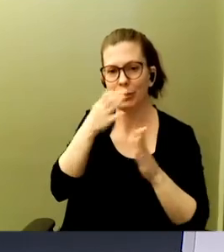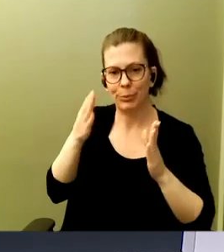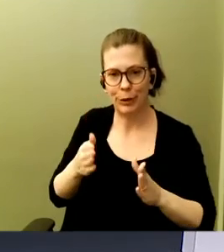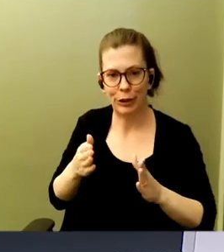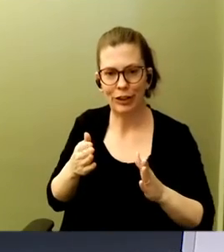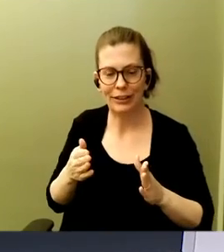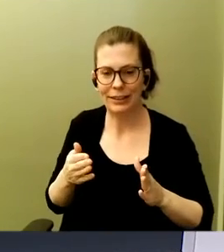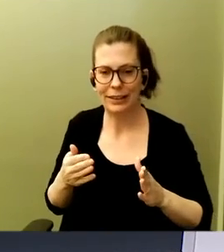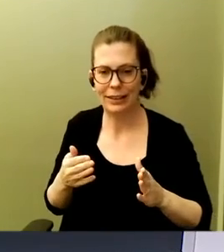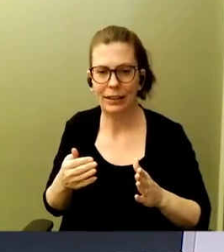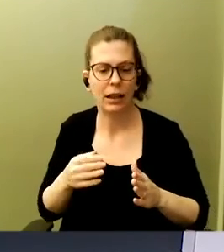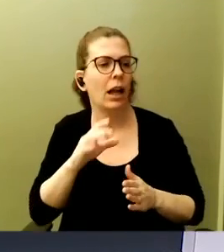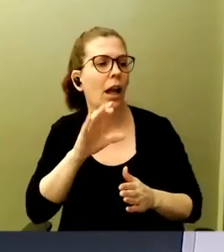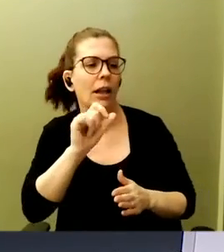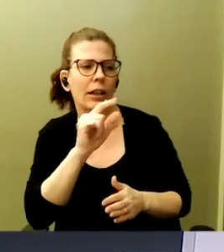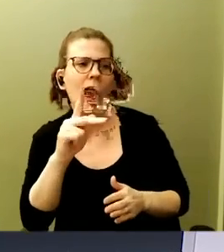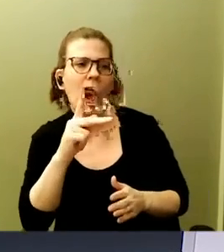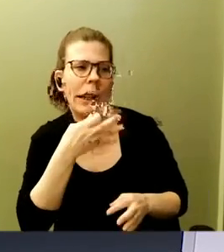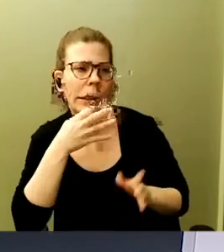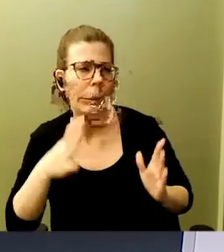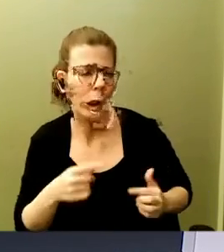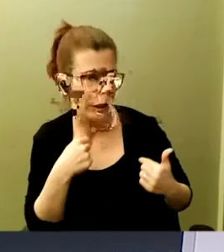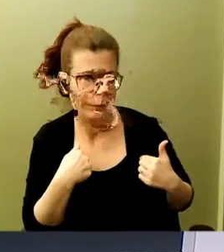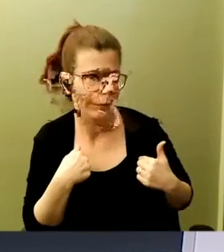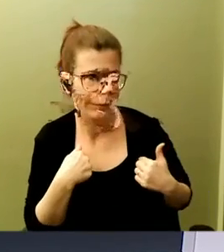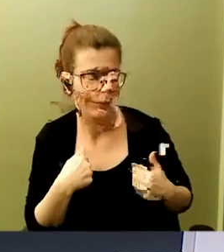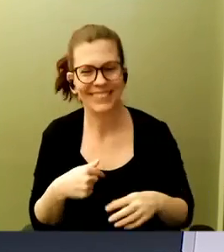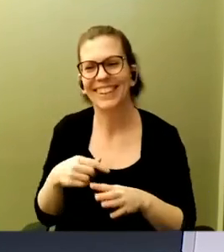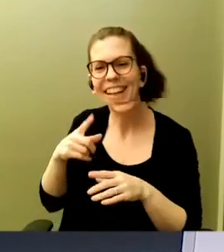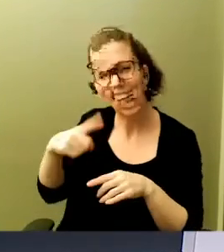Clark's the expert. just find this... the expert. Yeah. You're all experts.